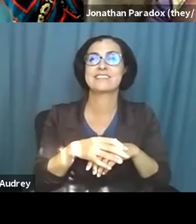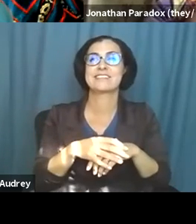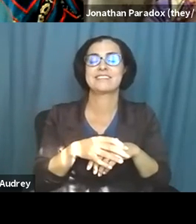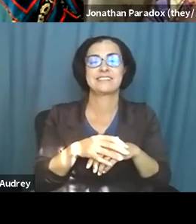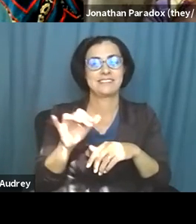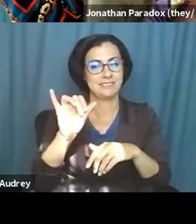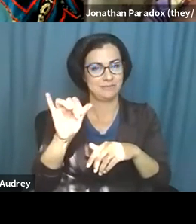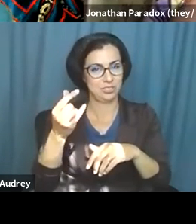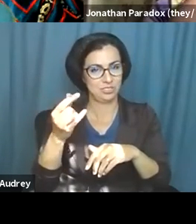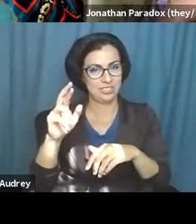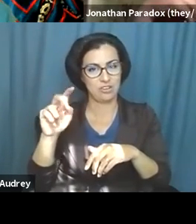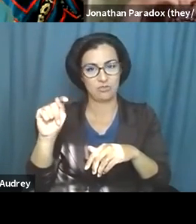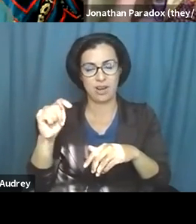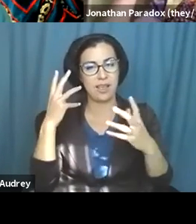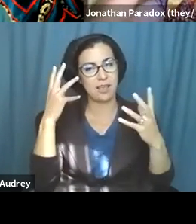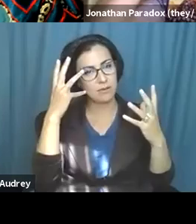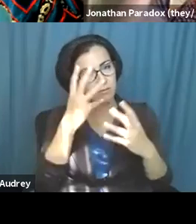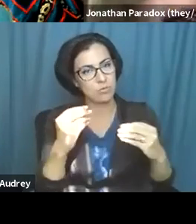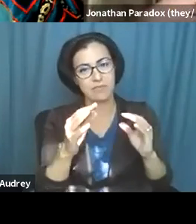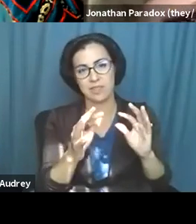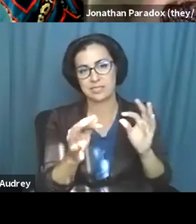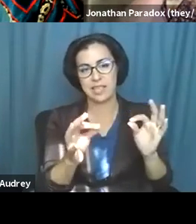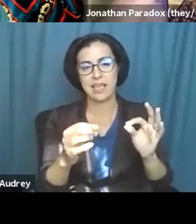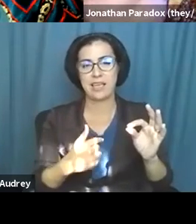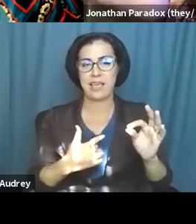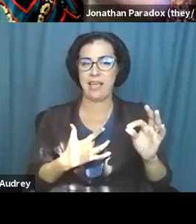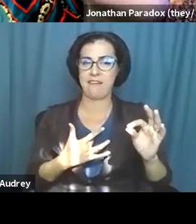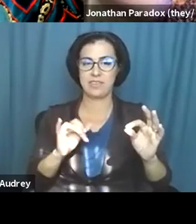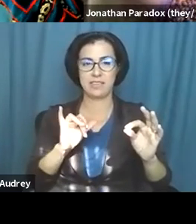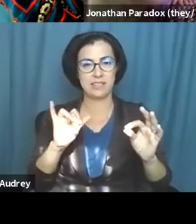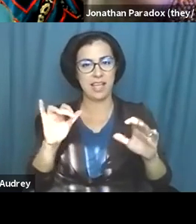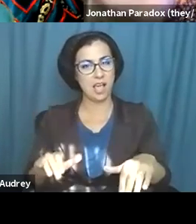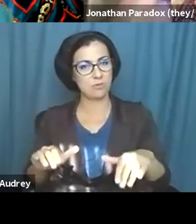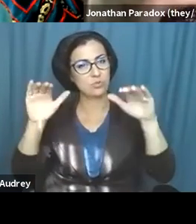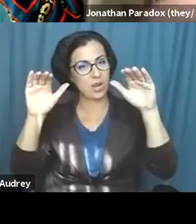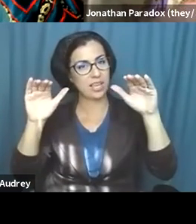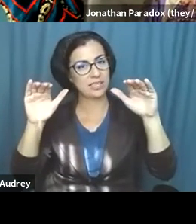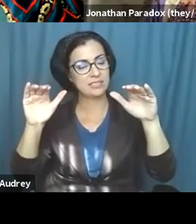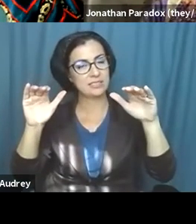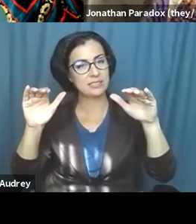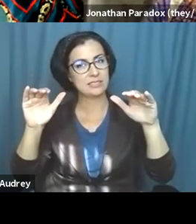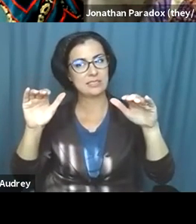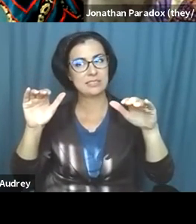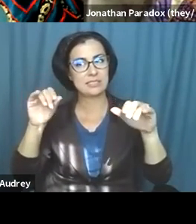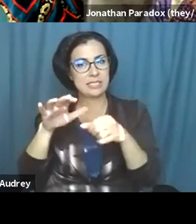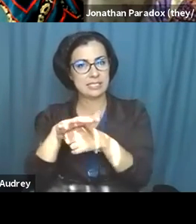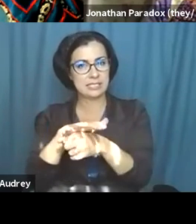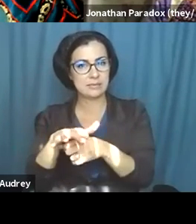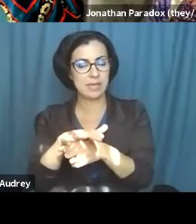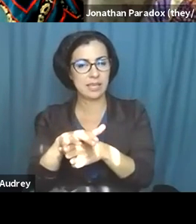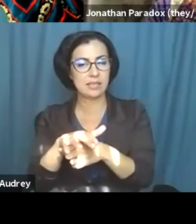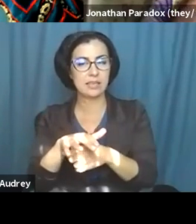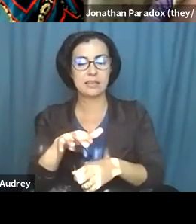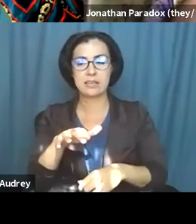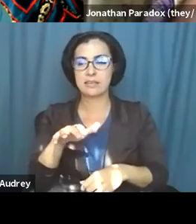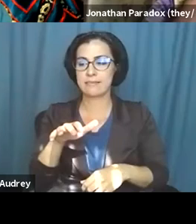like Grant beautifully articulated, I feel that I was raised in a space that, um, accepts, um,